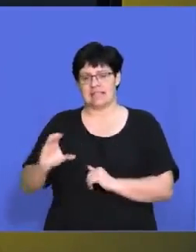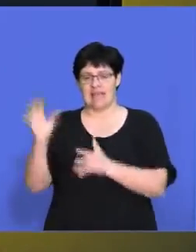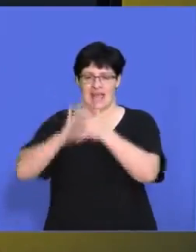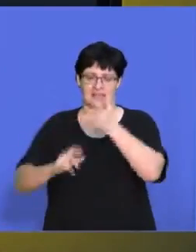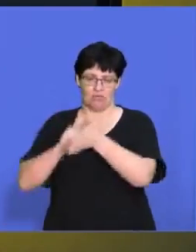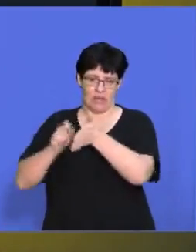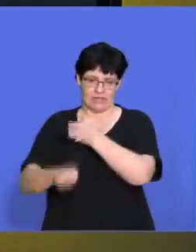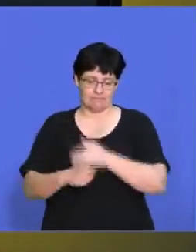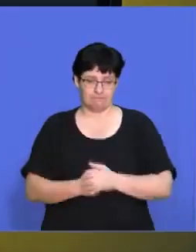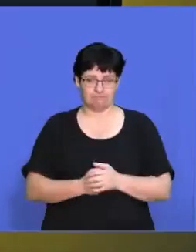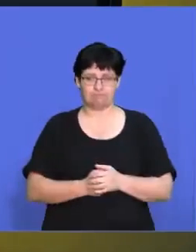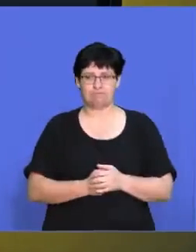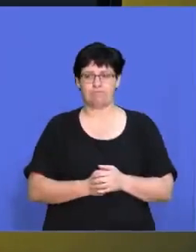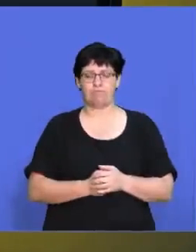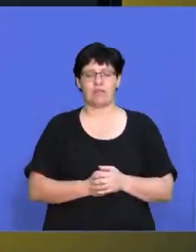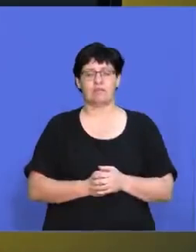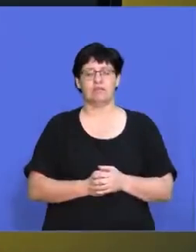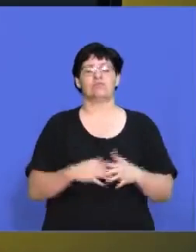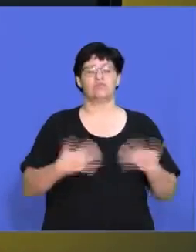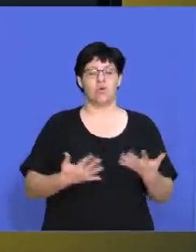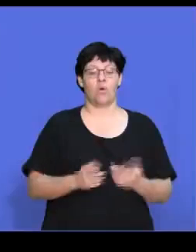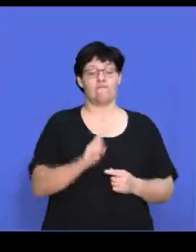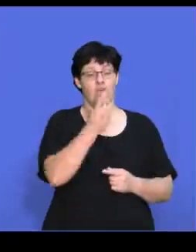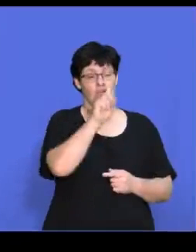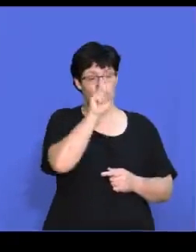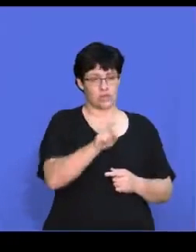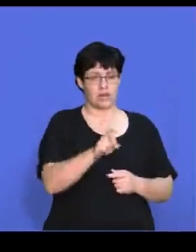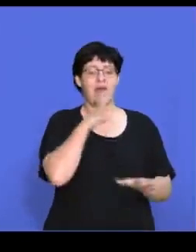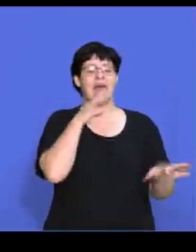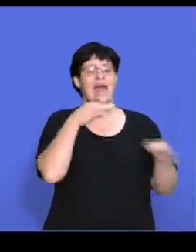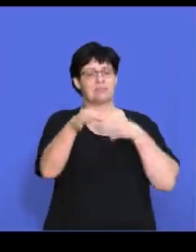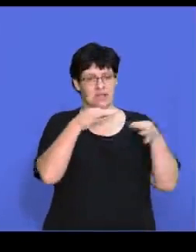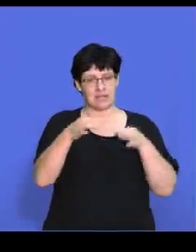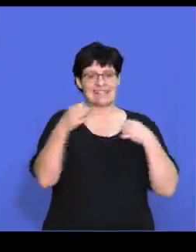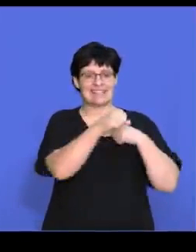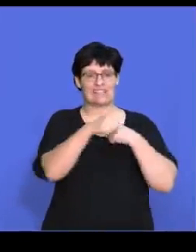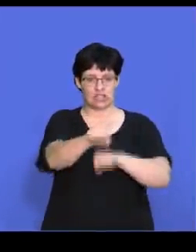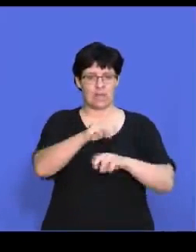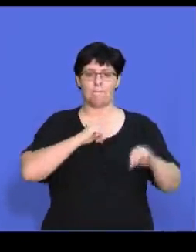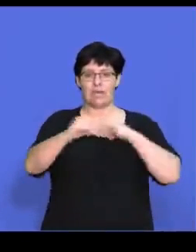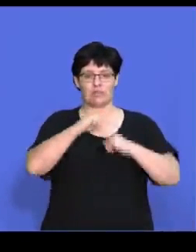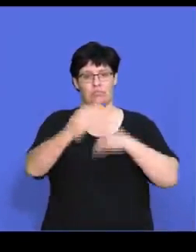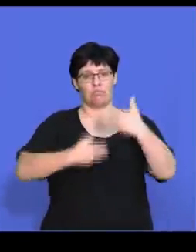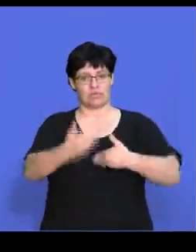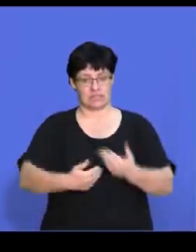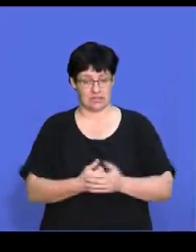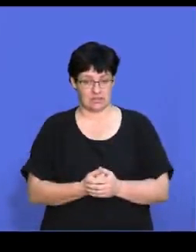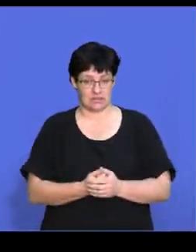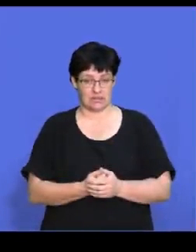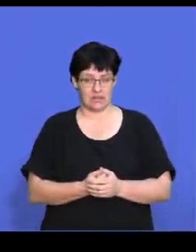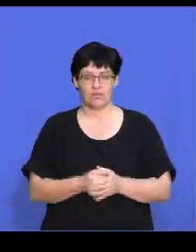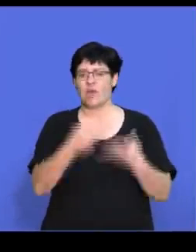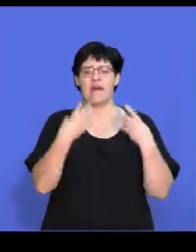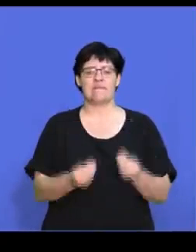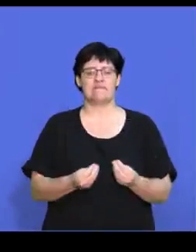Section C essay. So if we go, the first question is, describe the strategic management process.